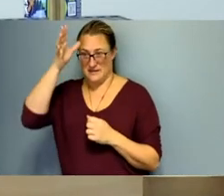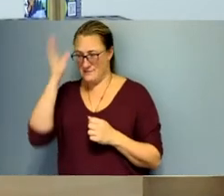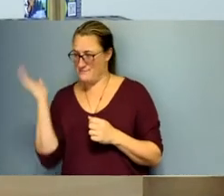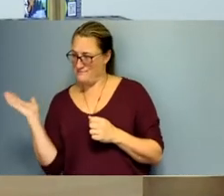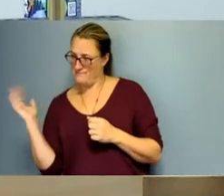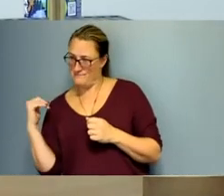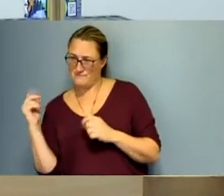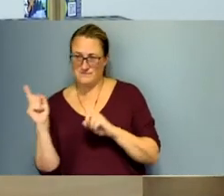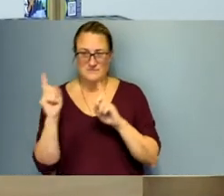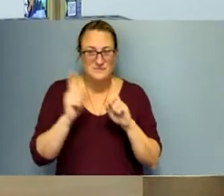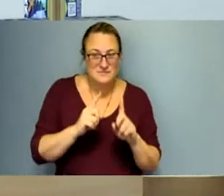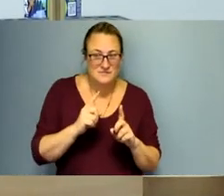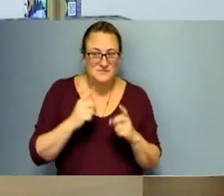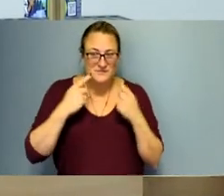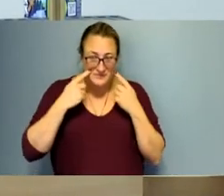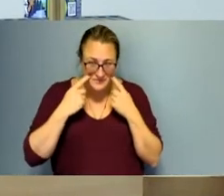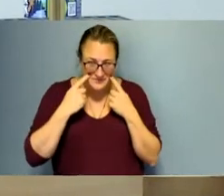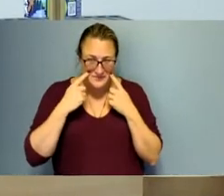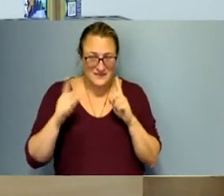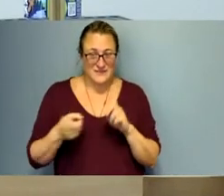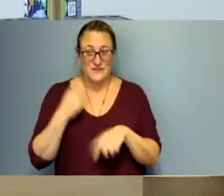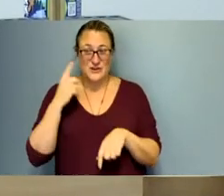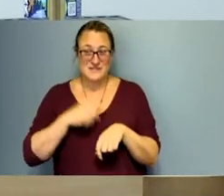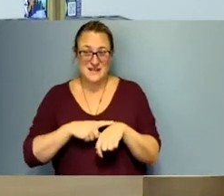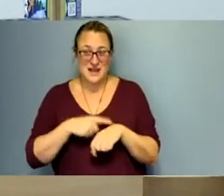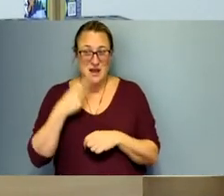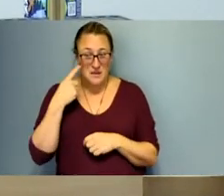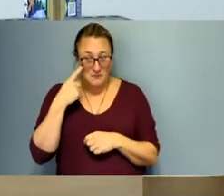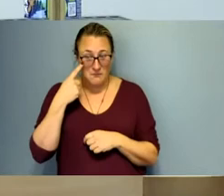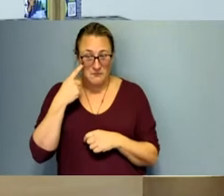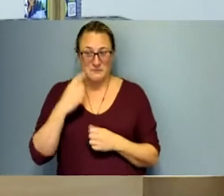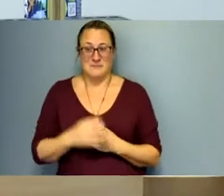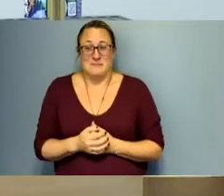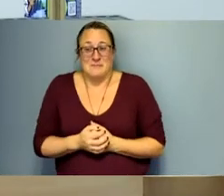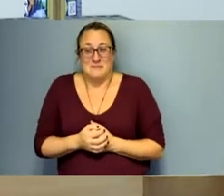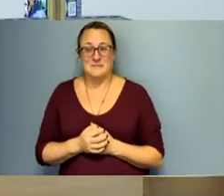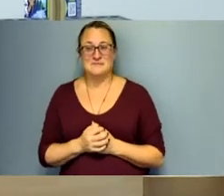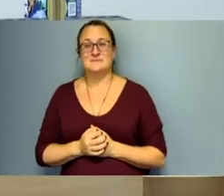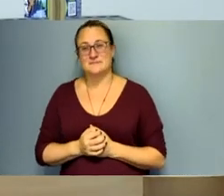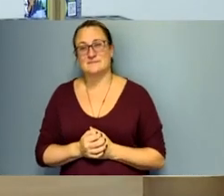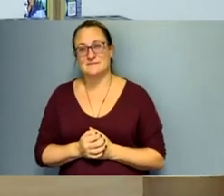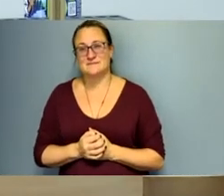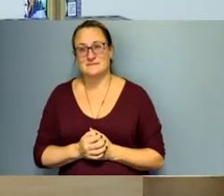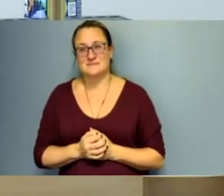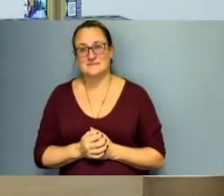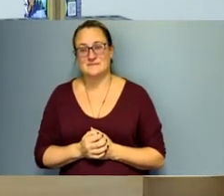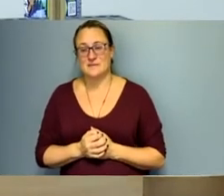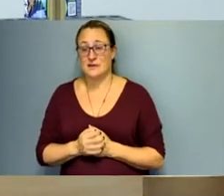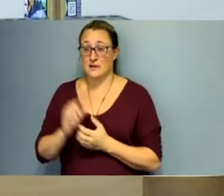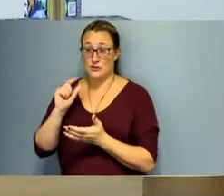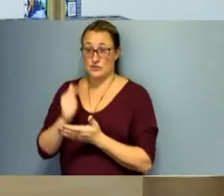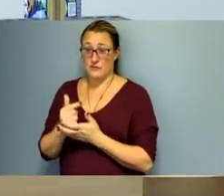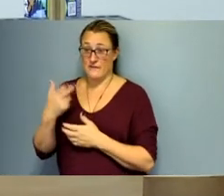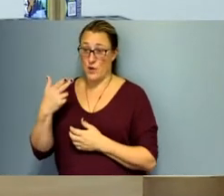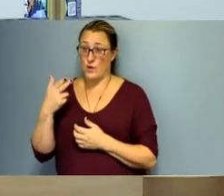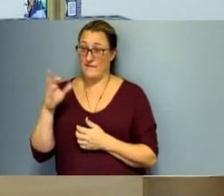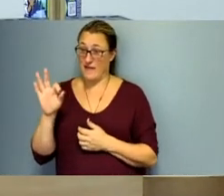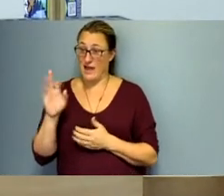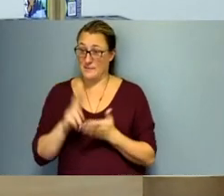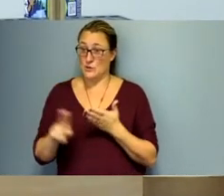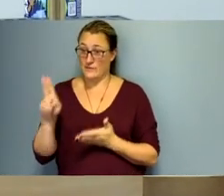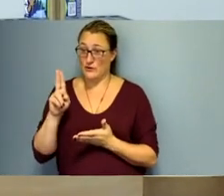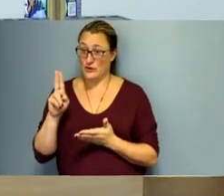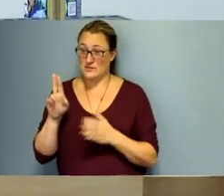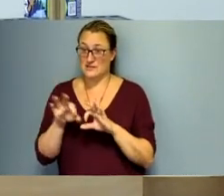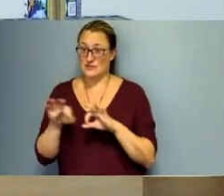the house and and seeing her for the first time um she graduated from holy family university with a